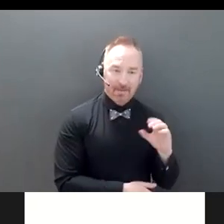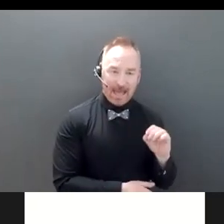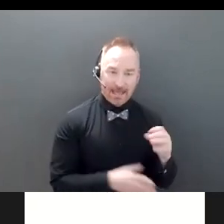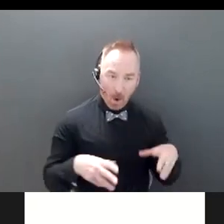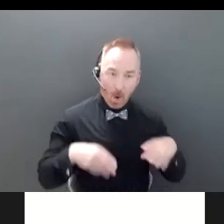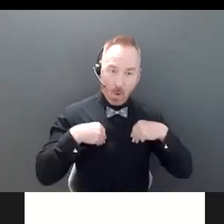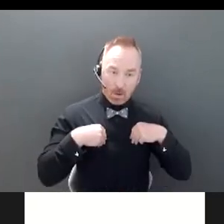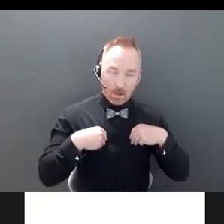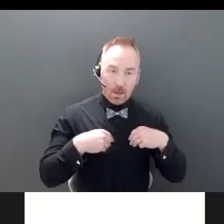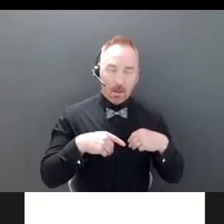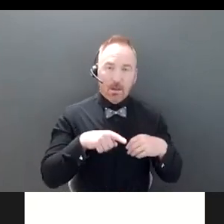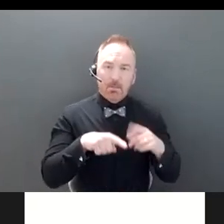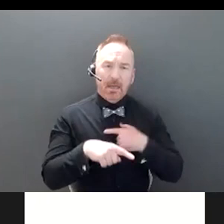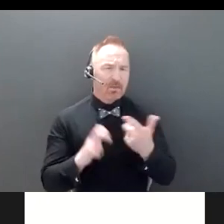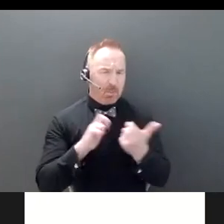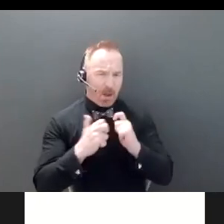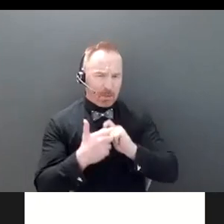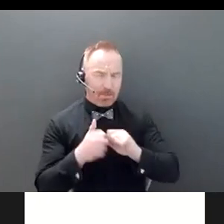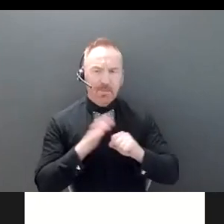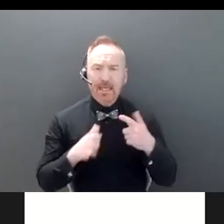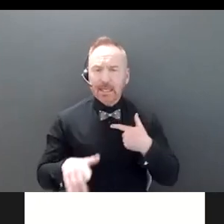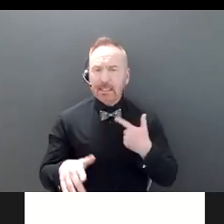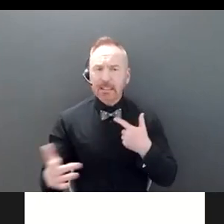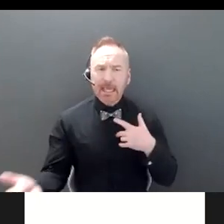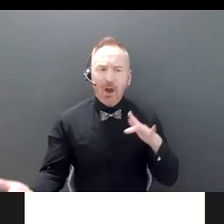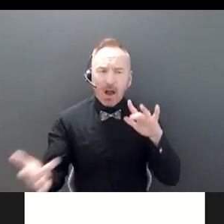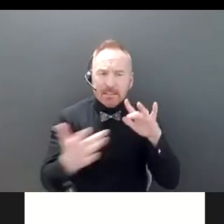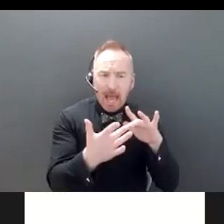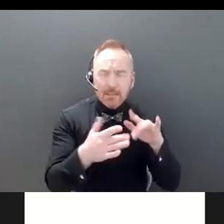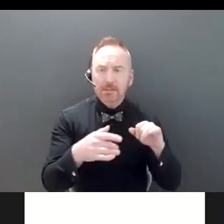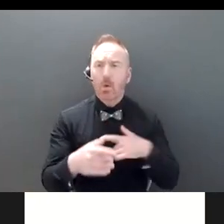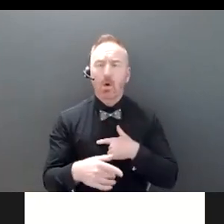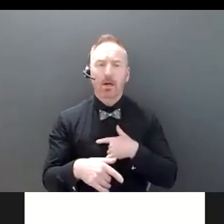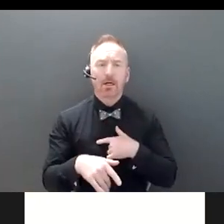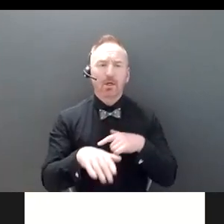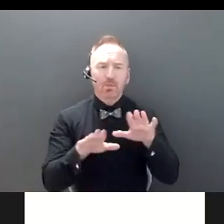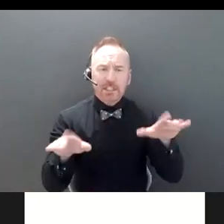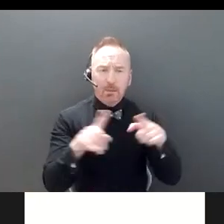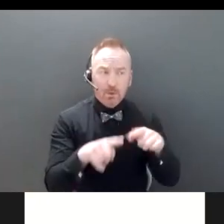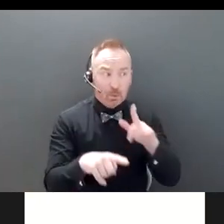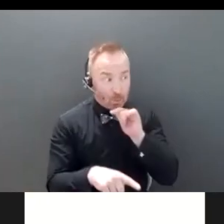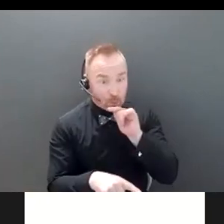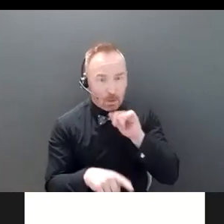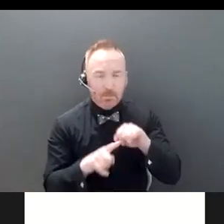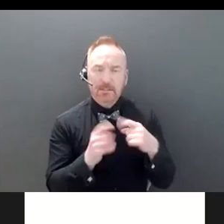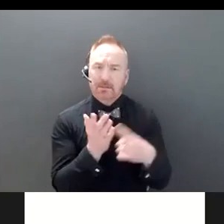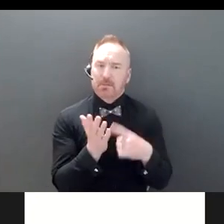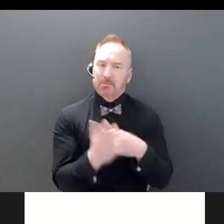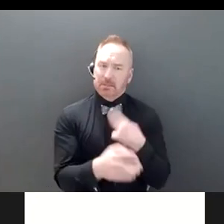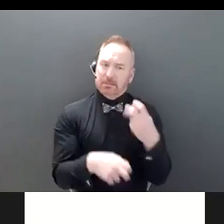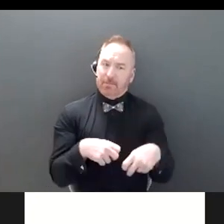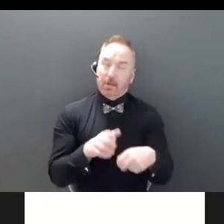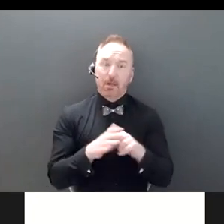they can just, you, they can reach out to you to talk to, right? I think, and, but it is still difficult because people might start asking more